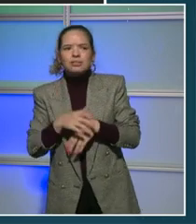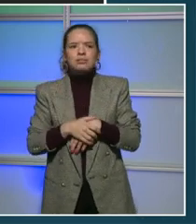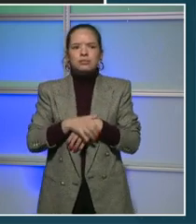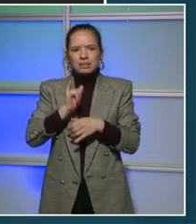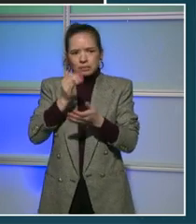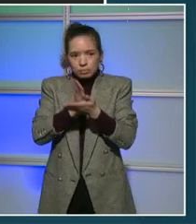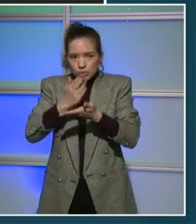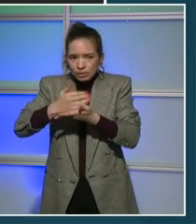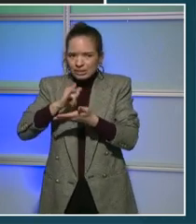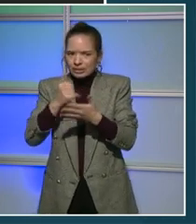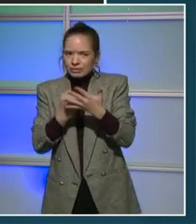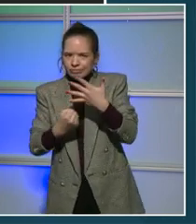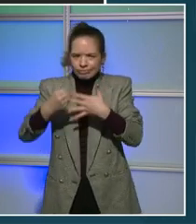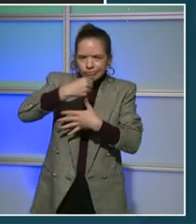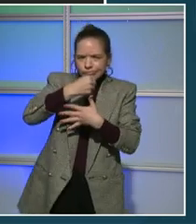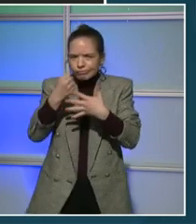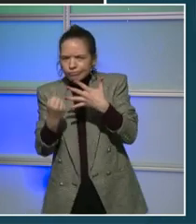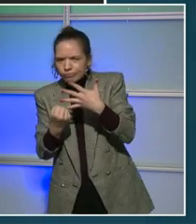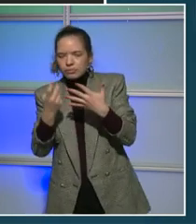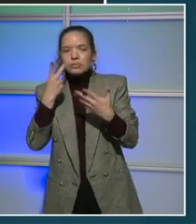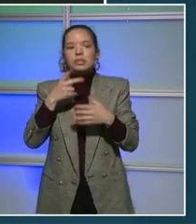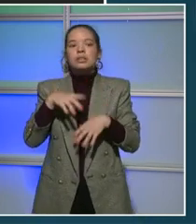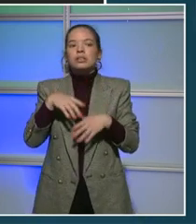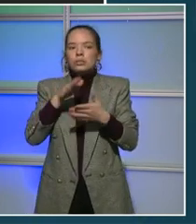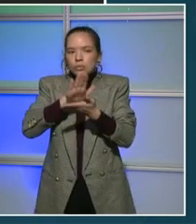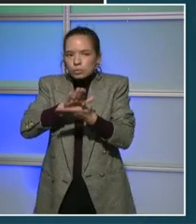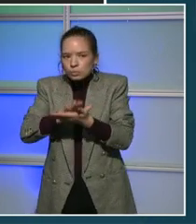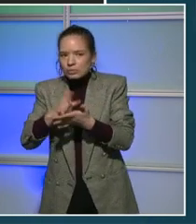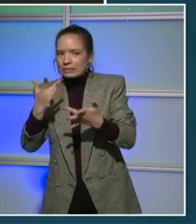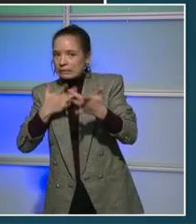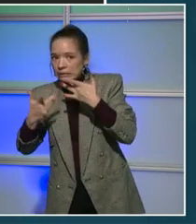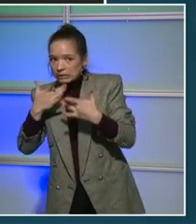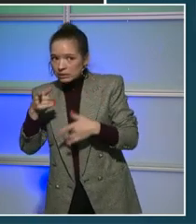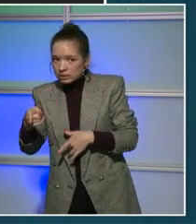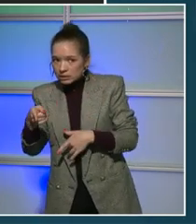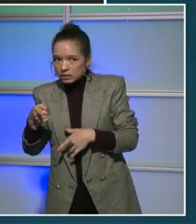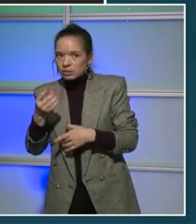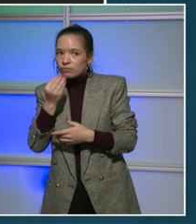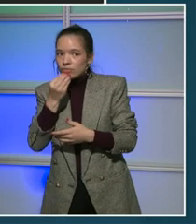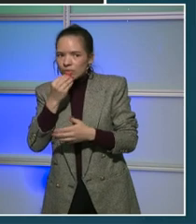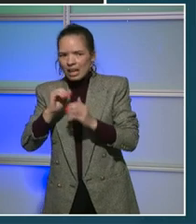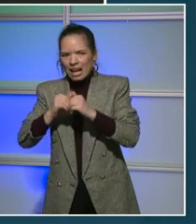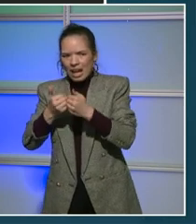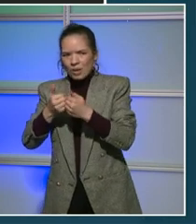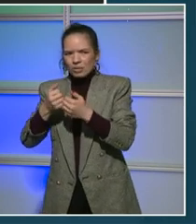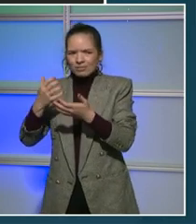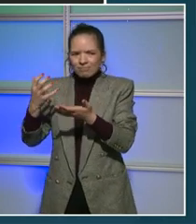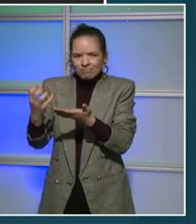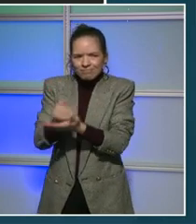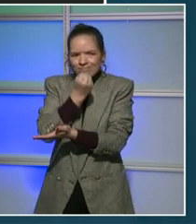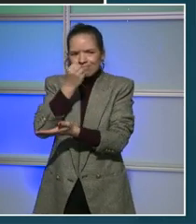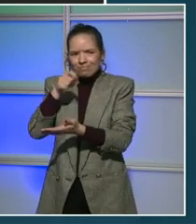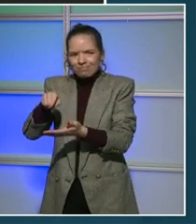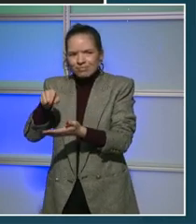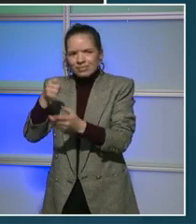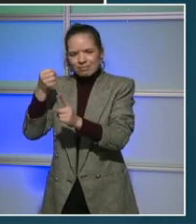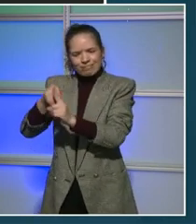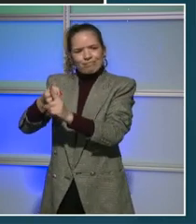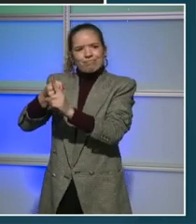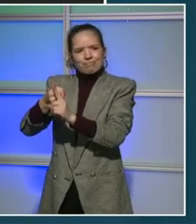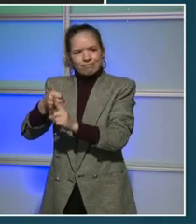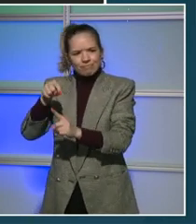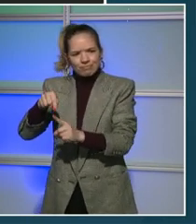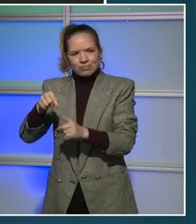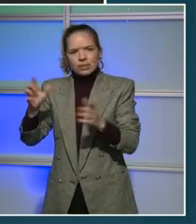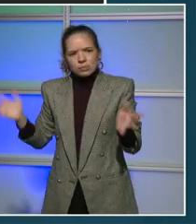two different places, one being our schools and how we're going to maximize the budget of our DCPS F&S department to really promote nutrition,